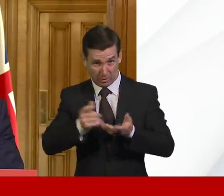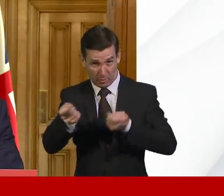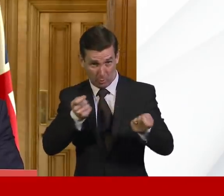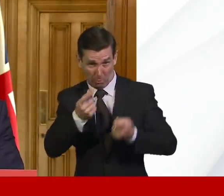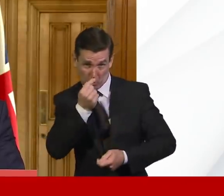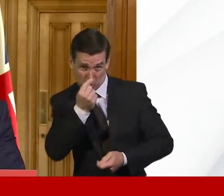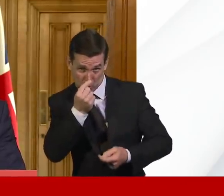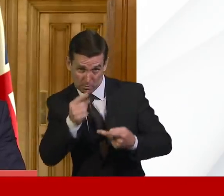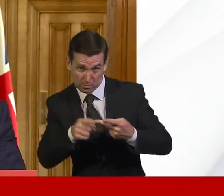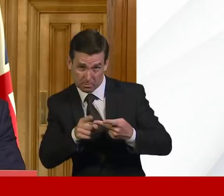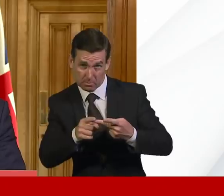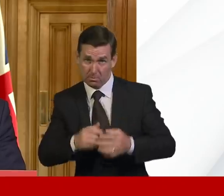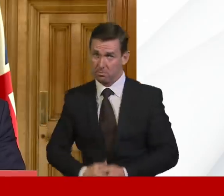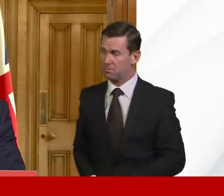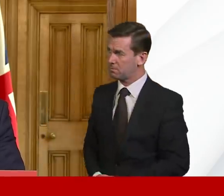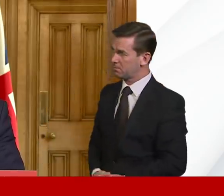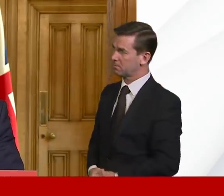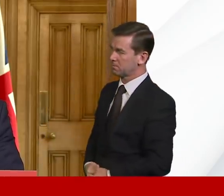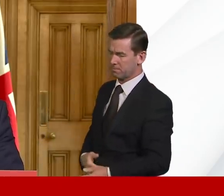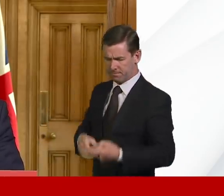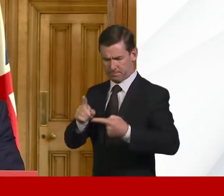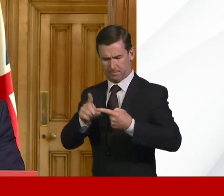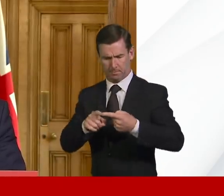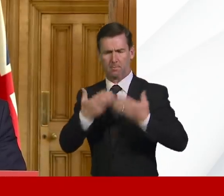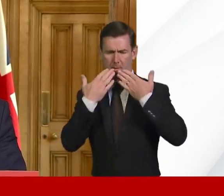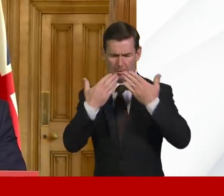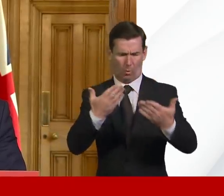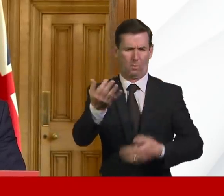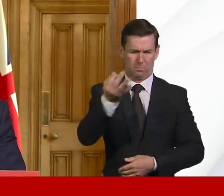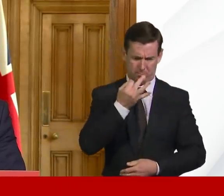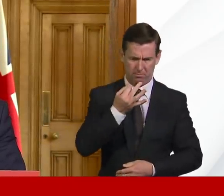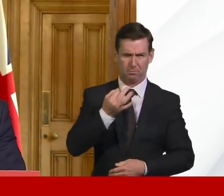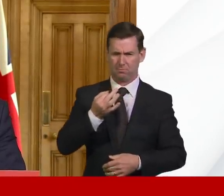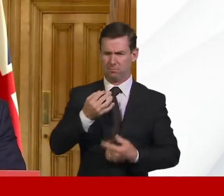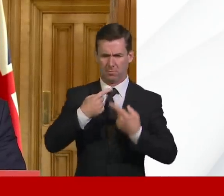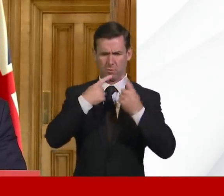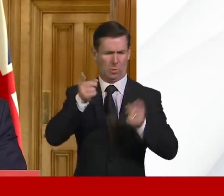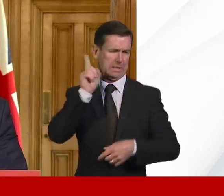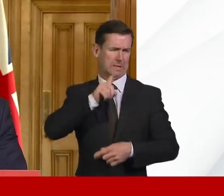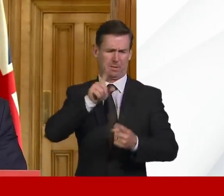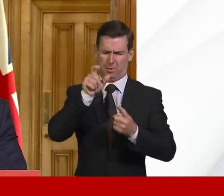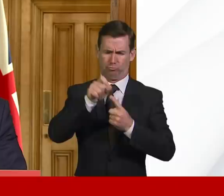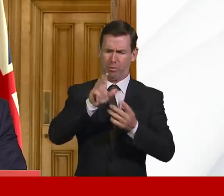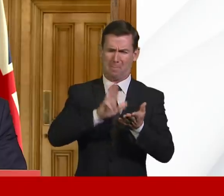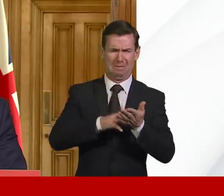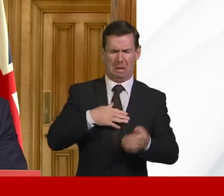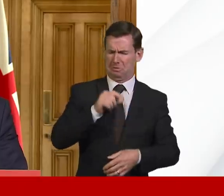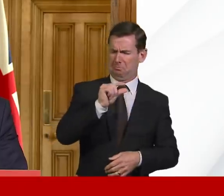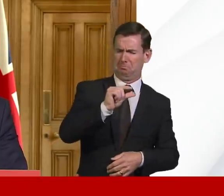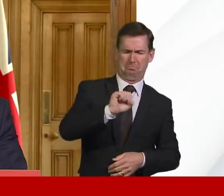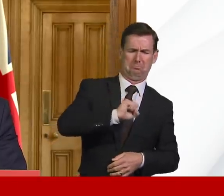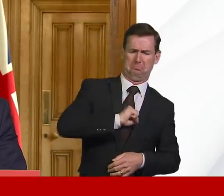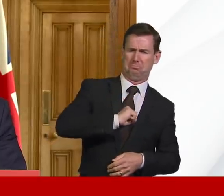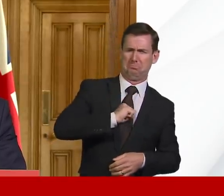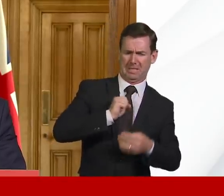Paul, thank you very much for that. Well, as you heard yesterday in the press conference, the Prime Minister is showing mild symptoms. He continues to